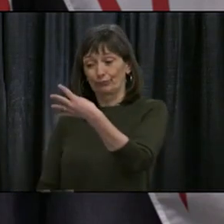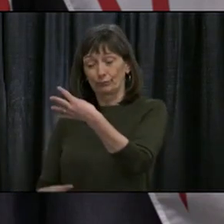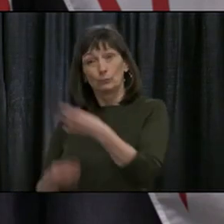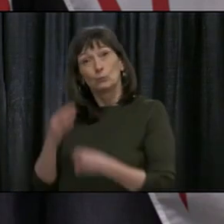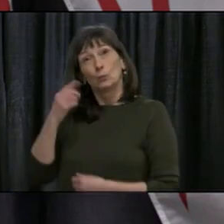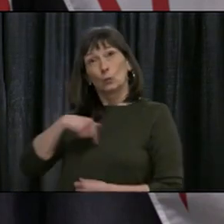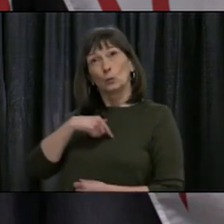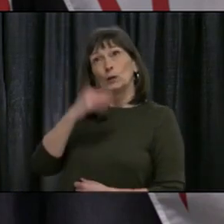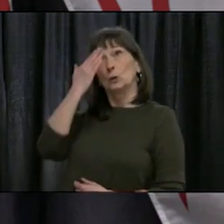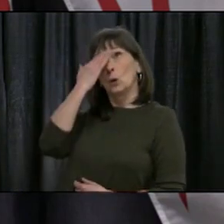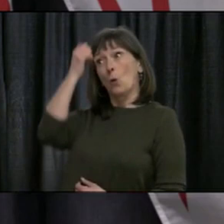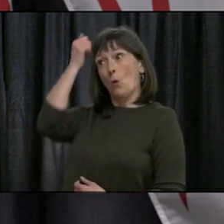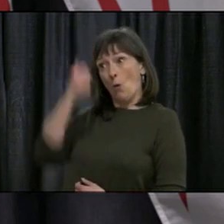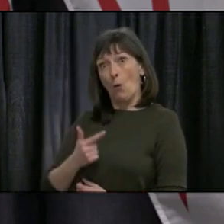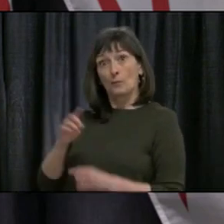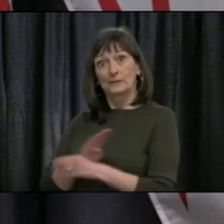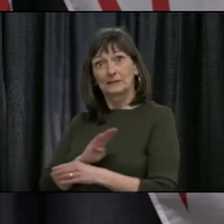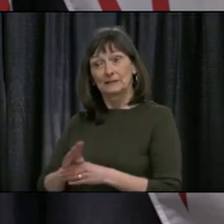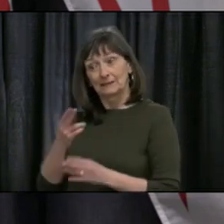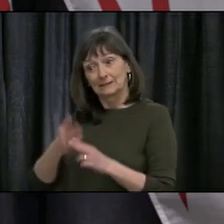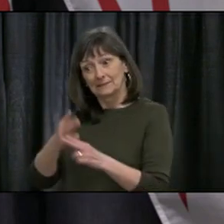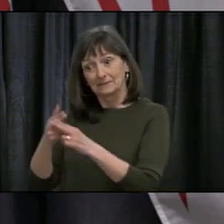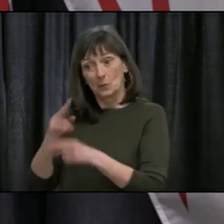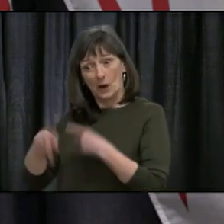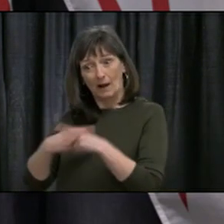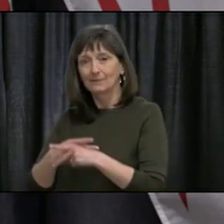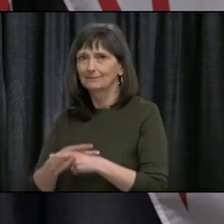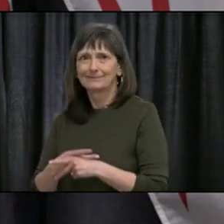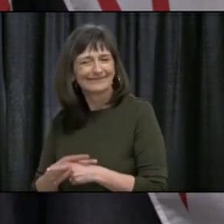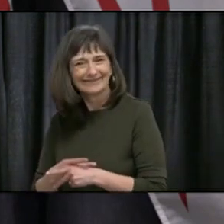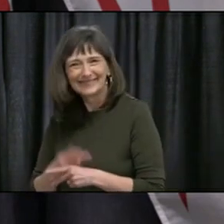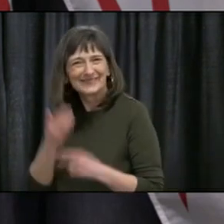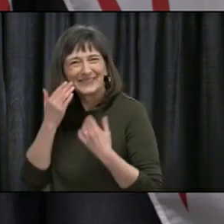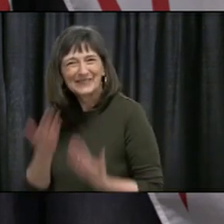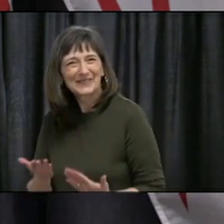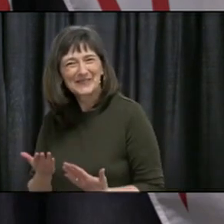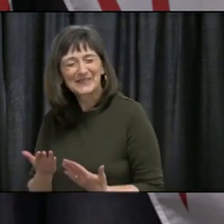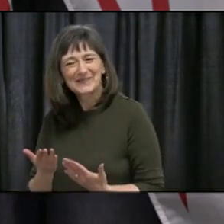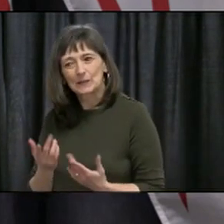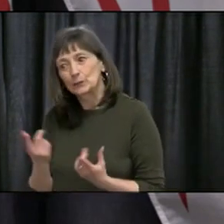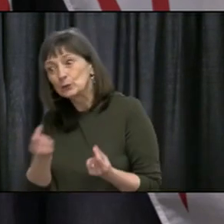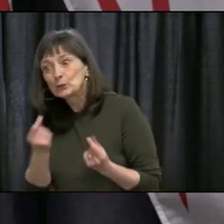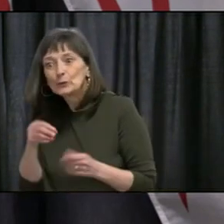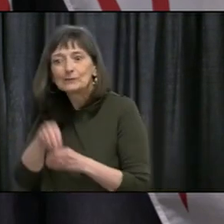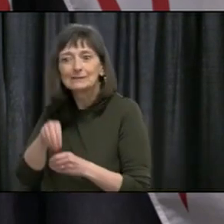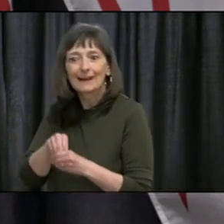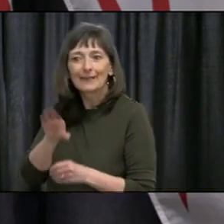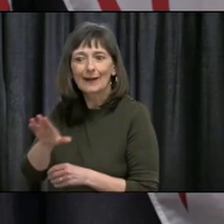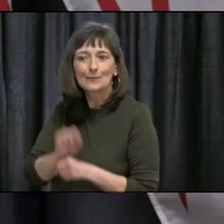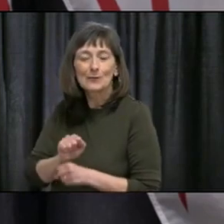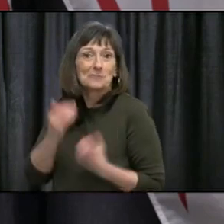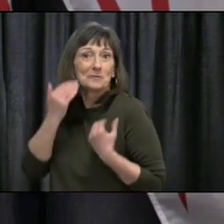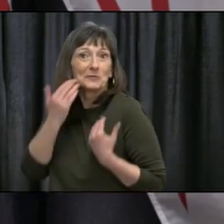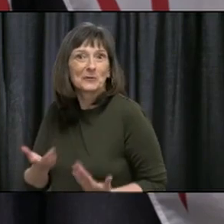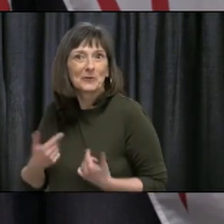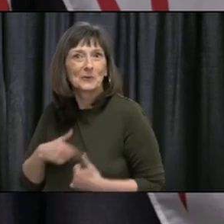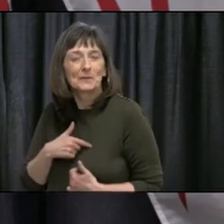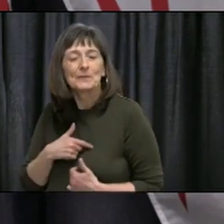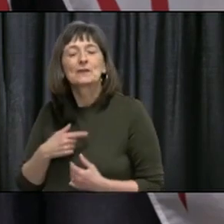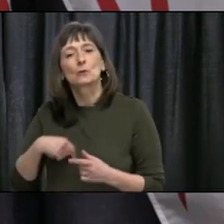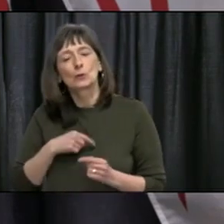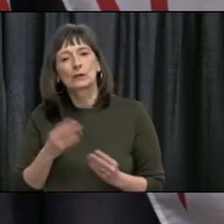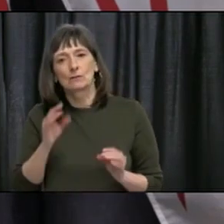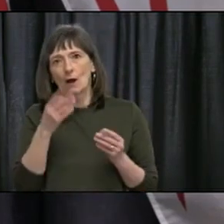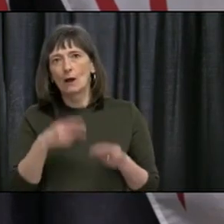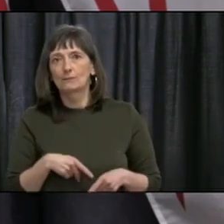there and what their risk level is. We need people to engage with us to be able to make that determination and then to give them the advice that they would